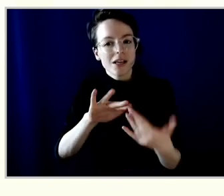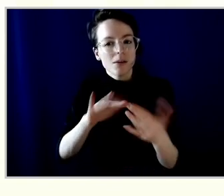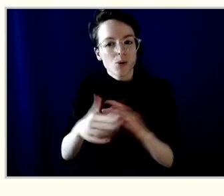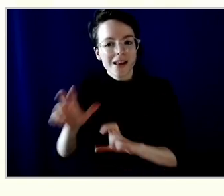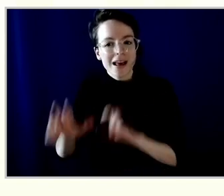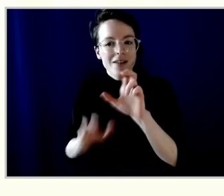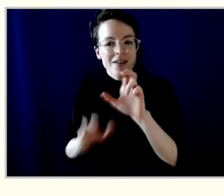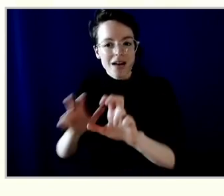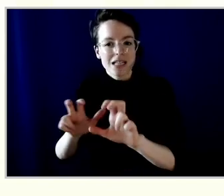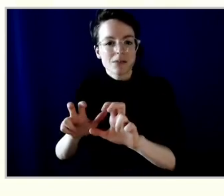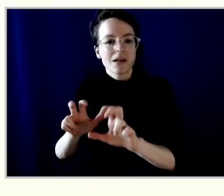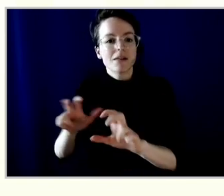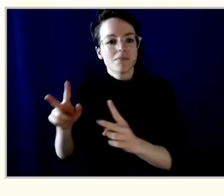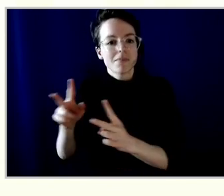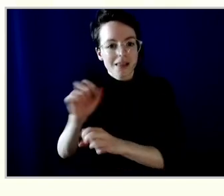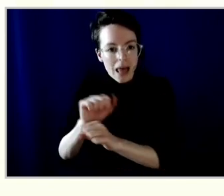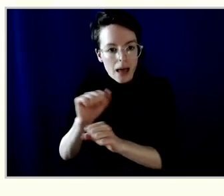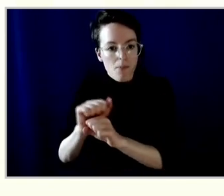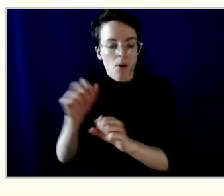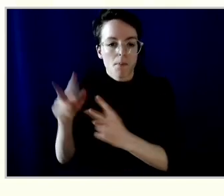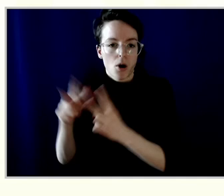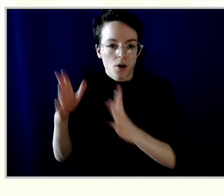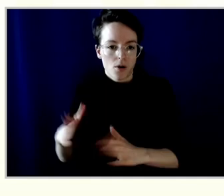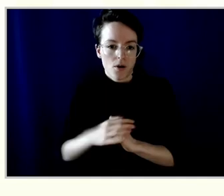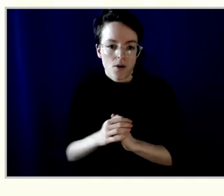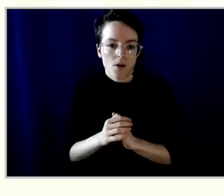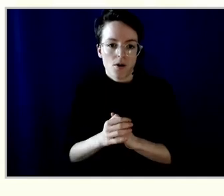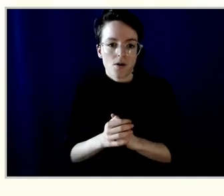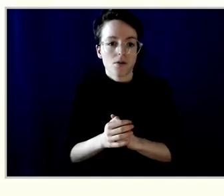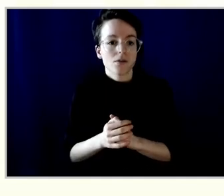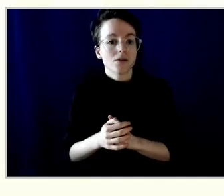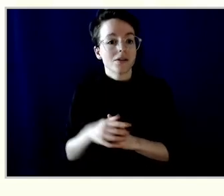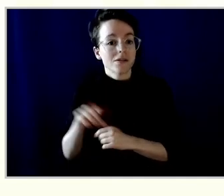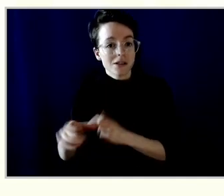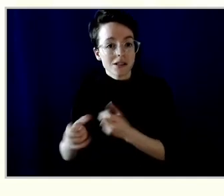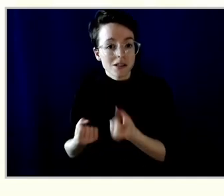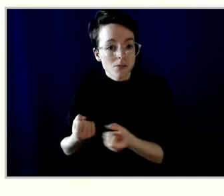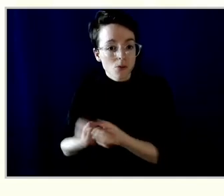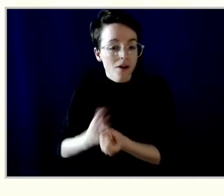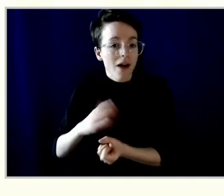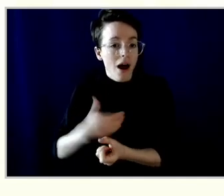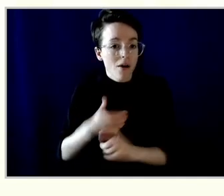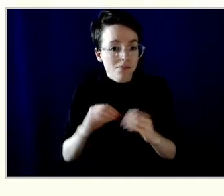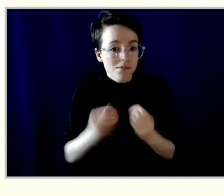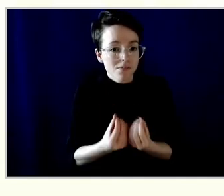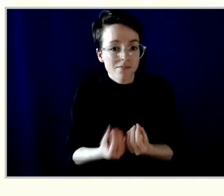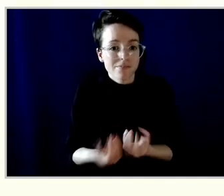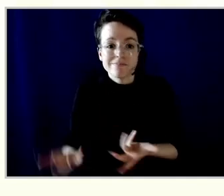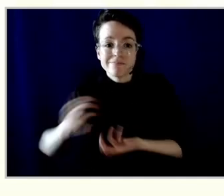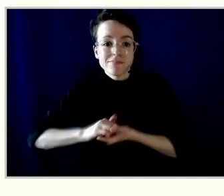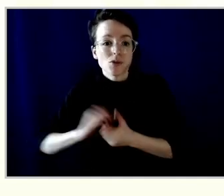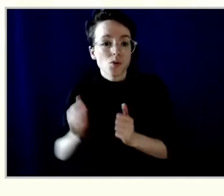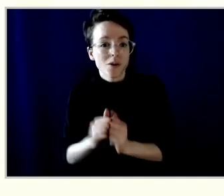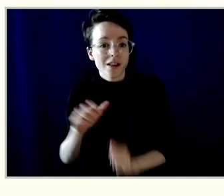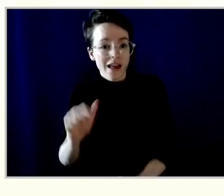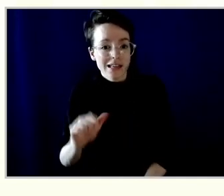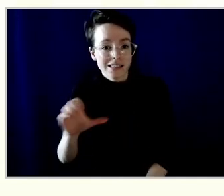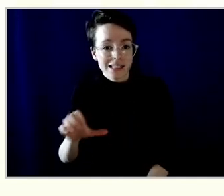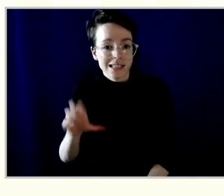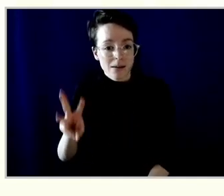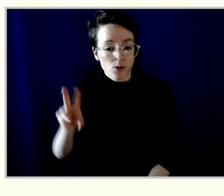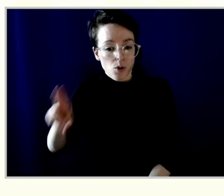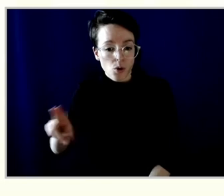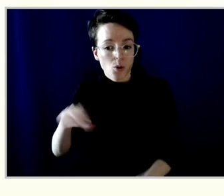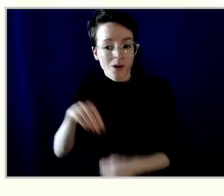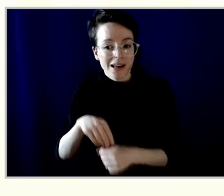support of Vancity to our cooperative development through the union cooperative initiative in partnership with the ACWU and IATSE has been so integral